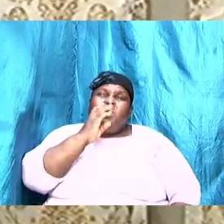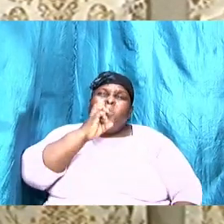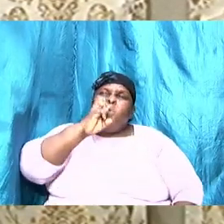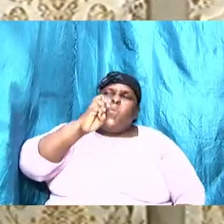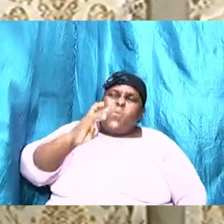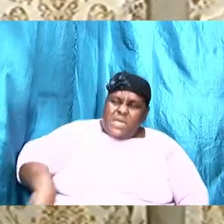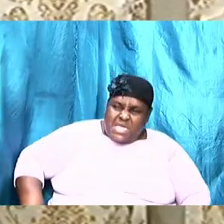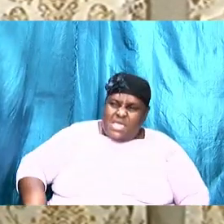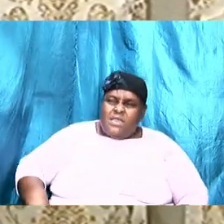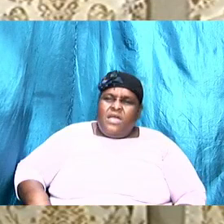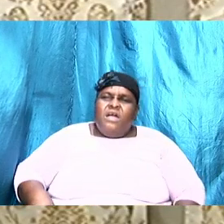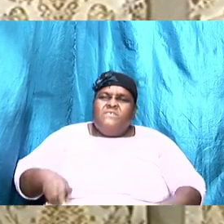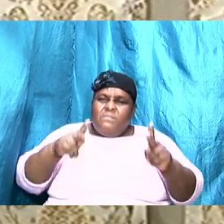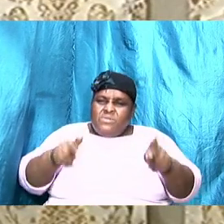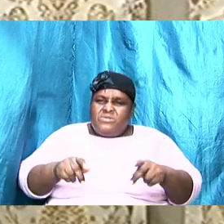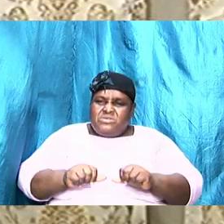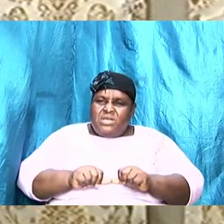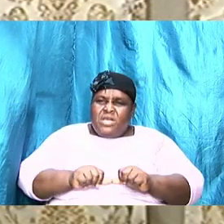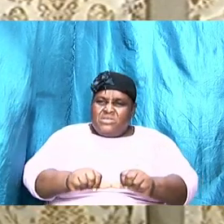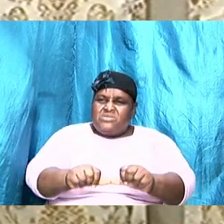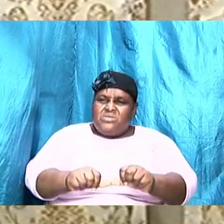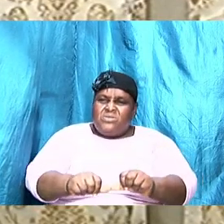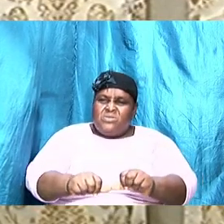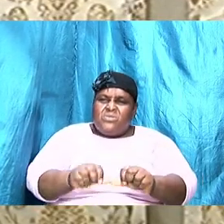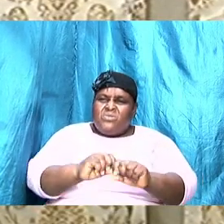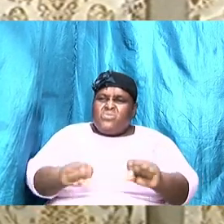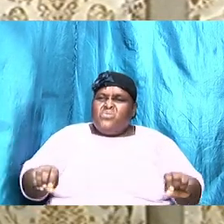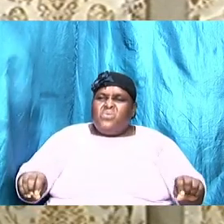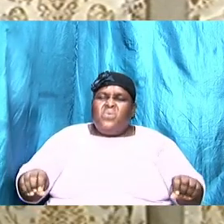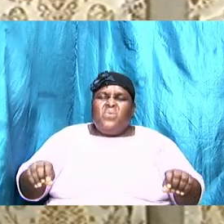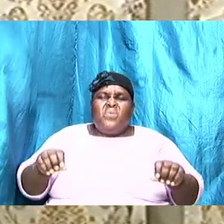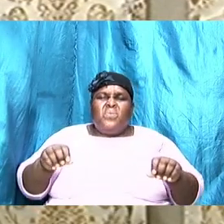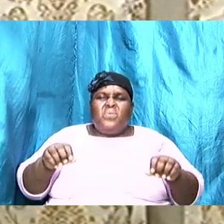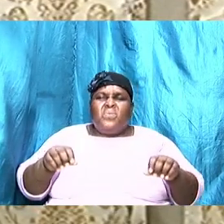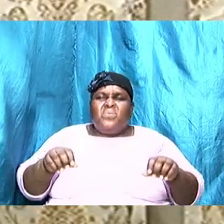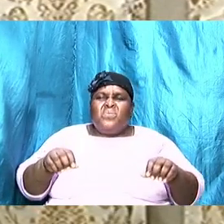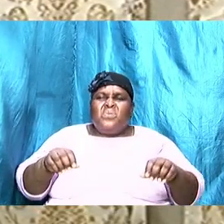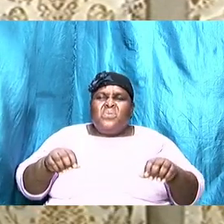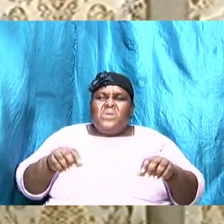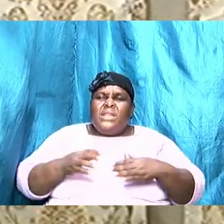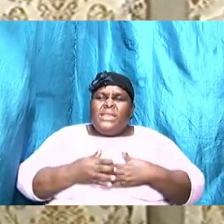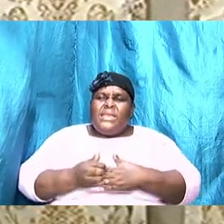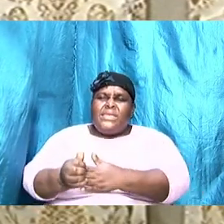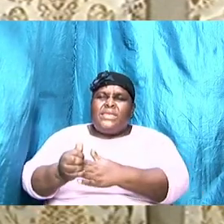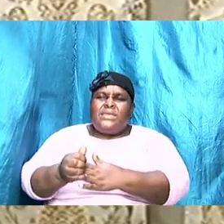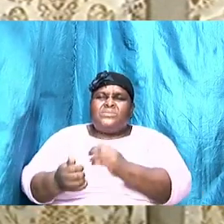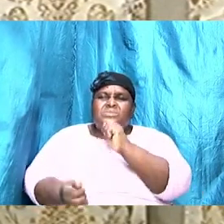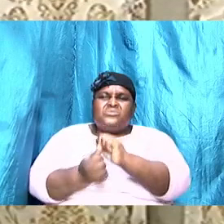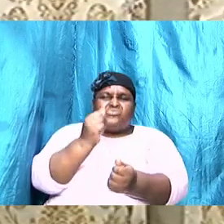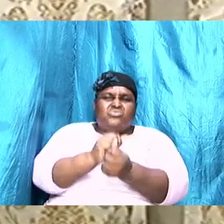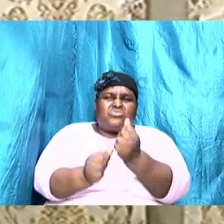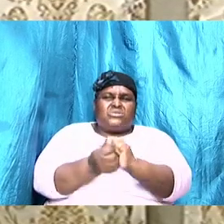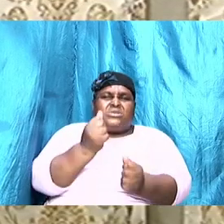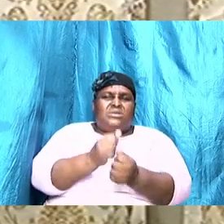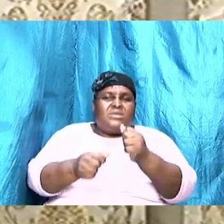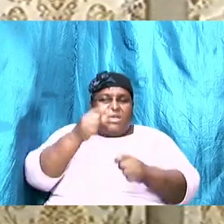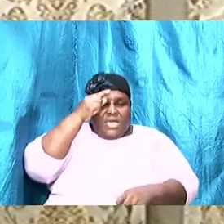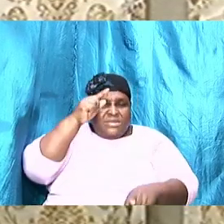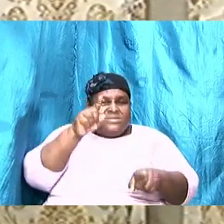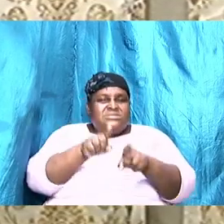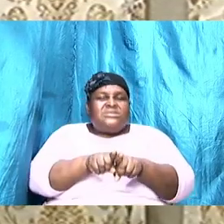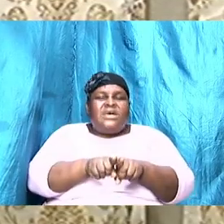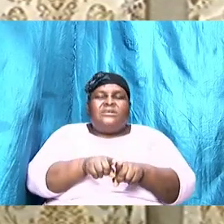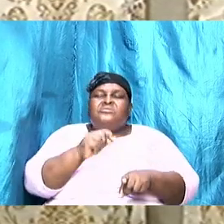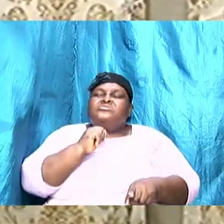a person to continue down a path that leads only to destruction and decide that they will not change